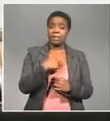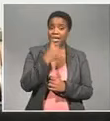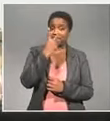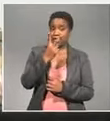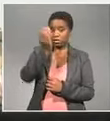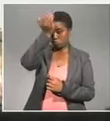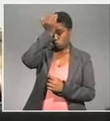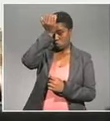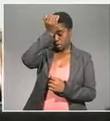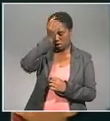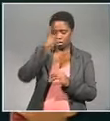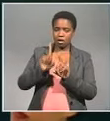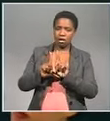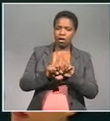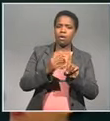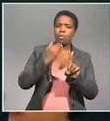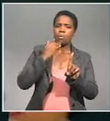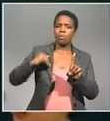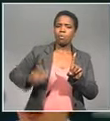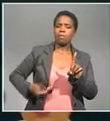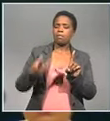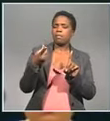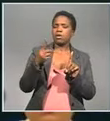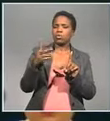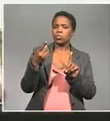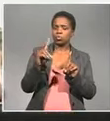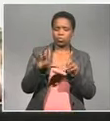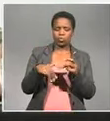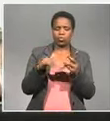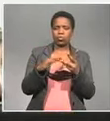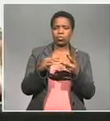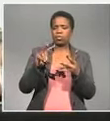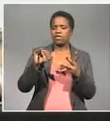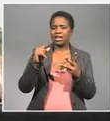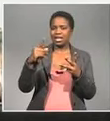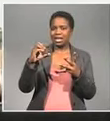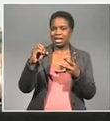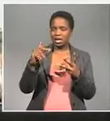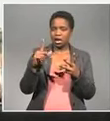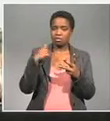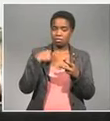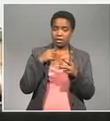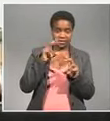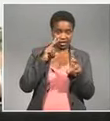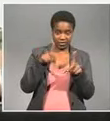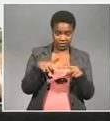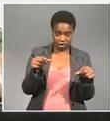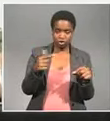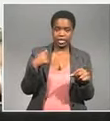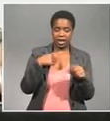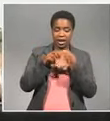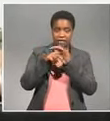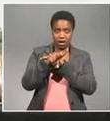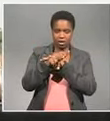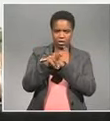accompanied by Dudu Mieny and Becky Clelia I had to wait until the visit was finished and I had to clear the